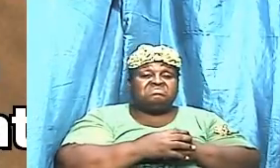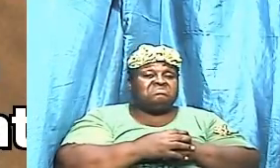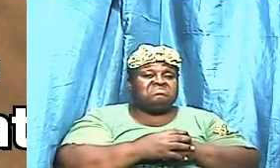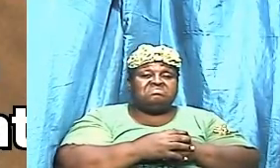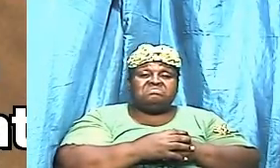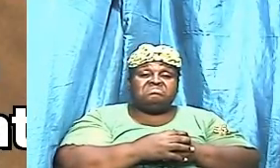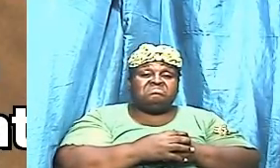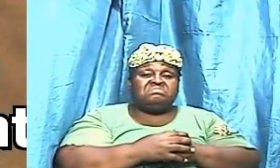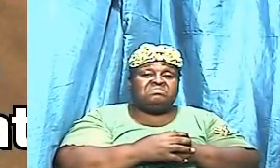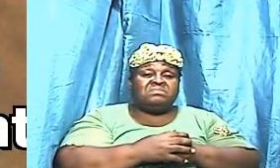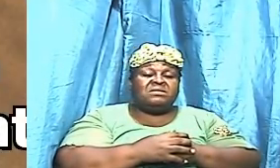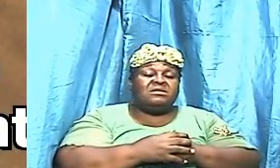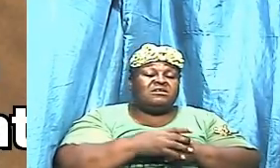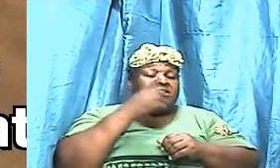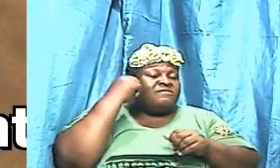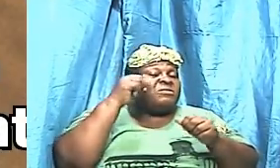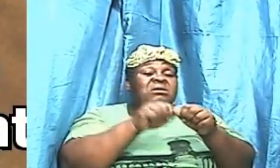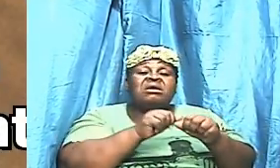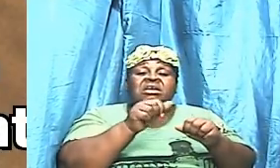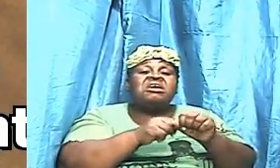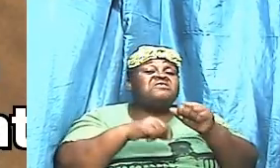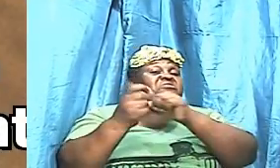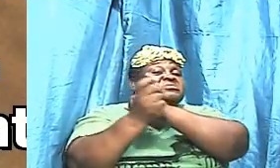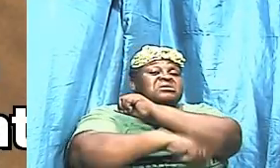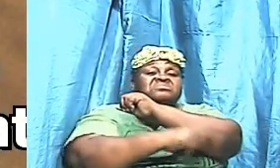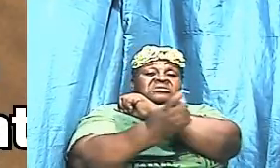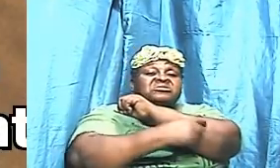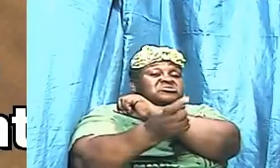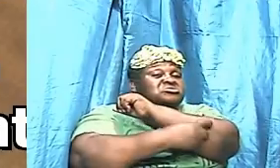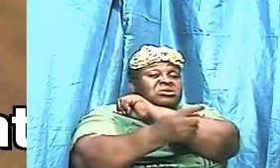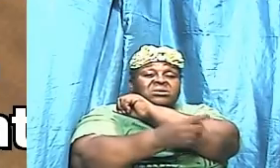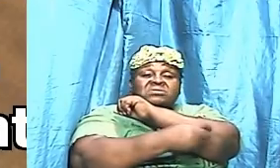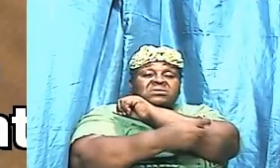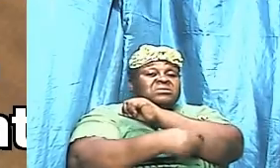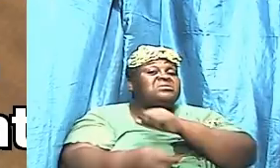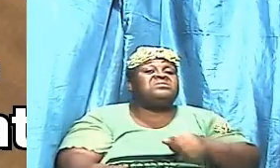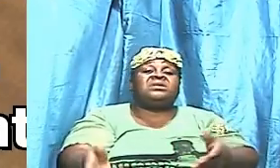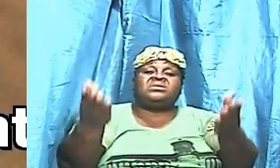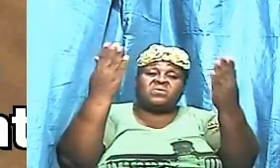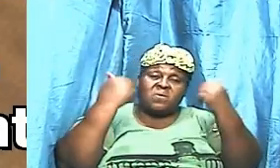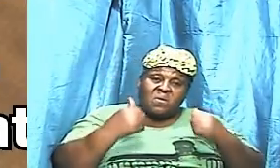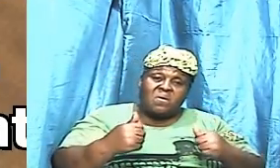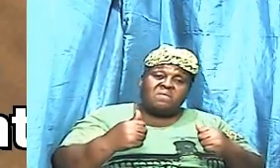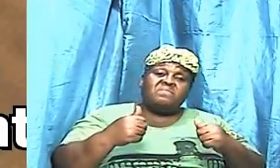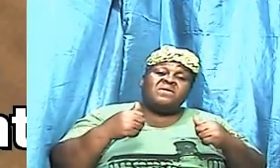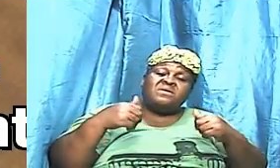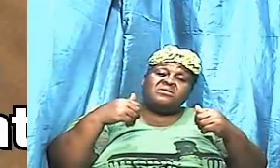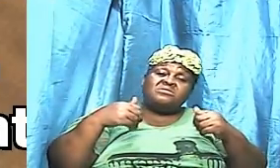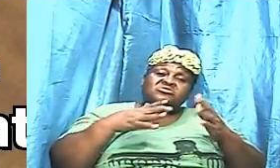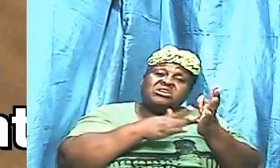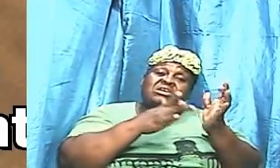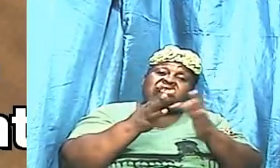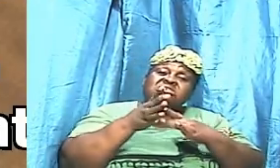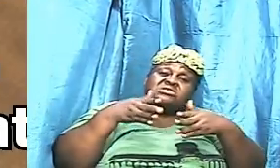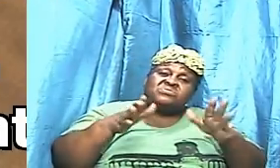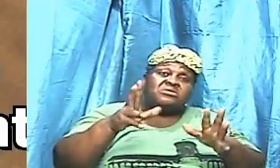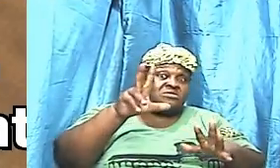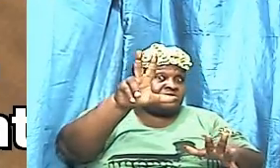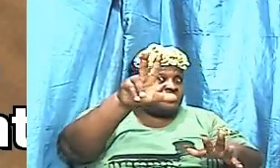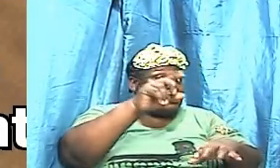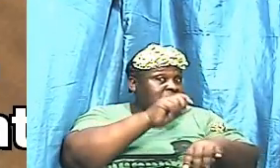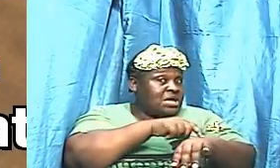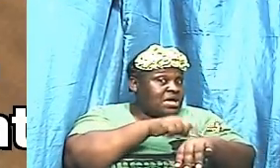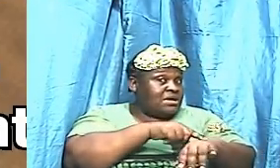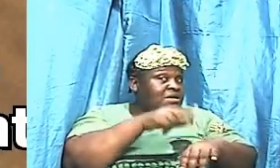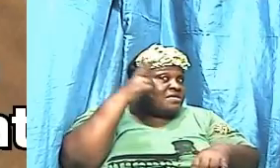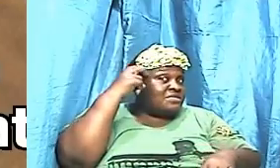for every temptation that came the way of Jesus three times the